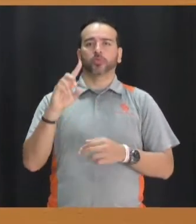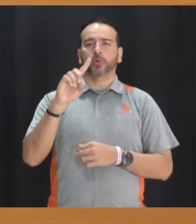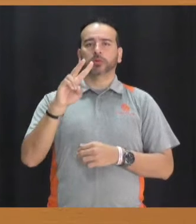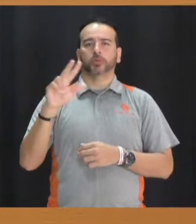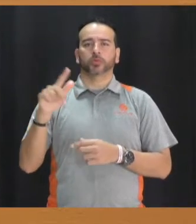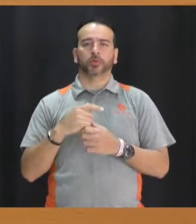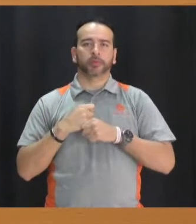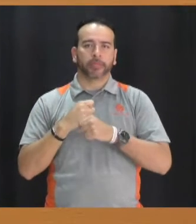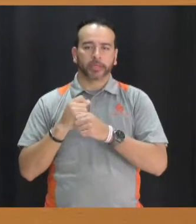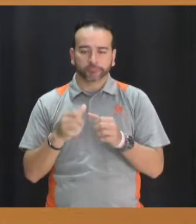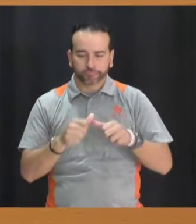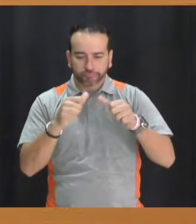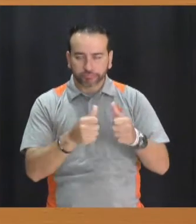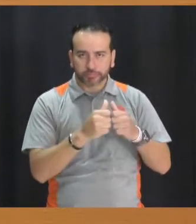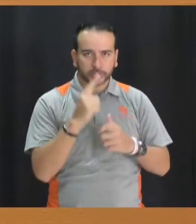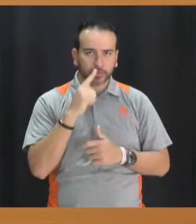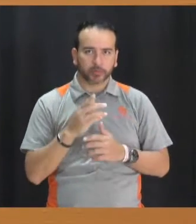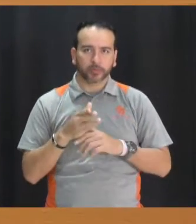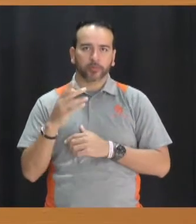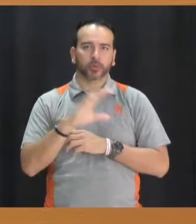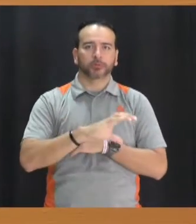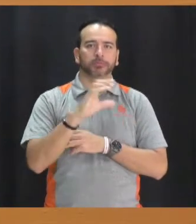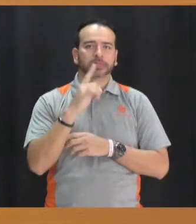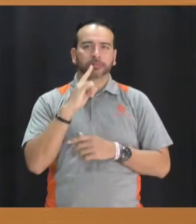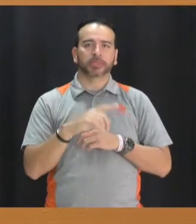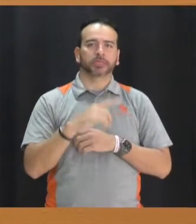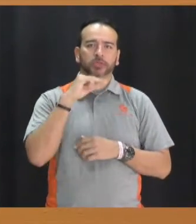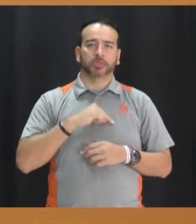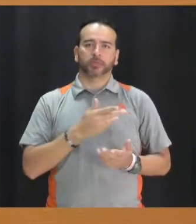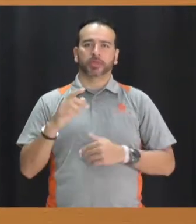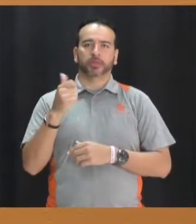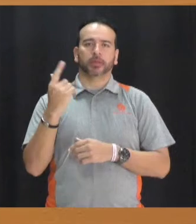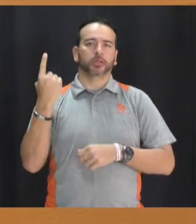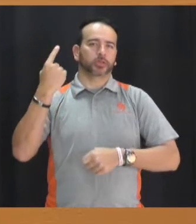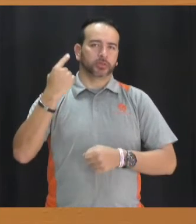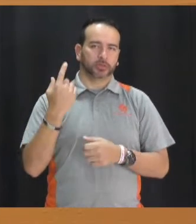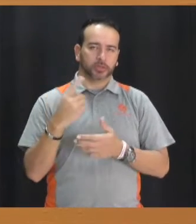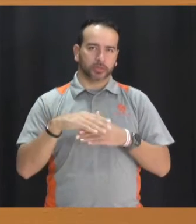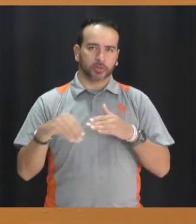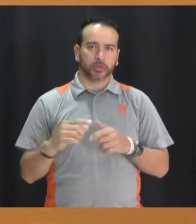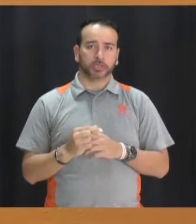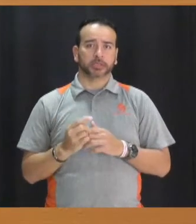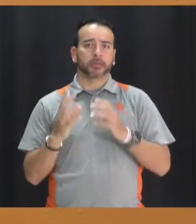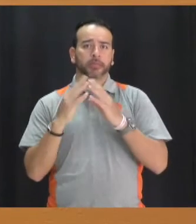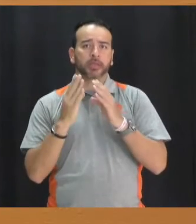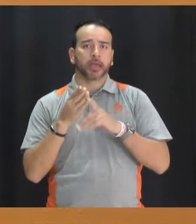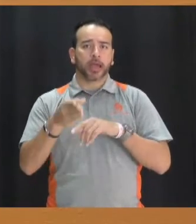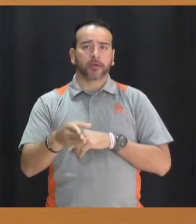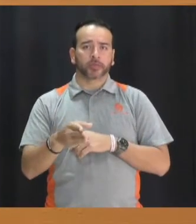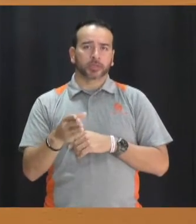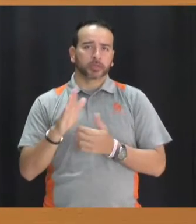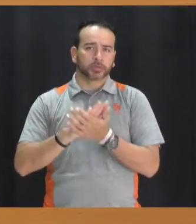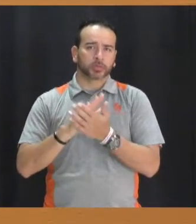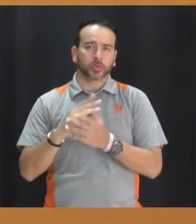making ornaments for the holidays. Bring ten dollars for your t-shirt. There will be a garden club meeting after school today. All are welcome.